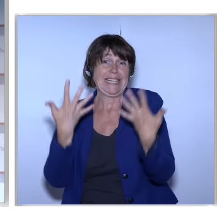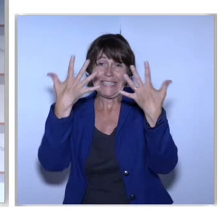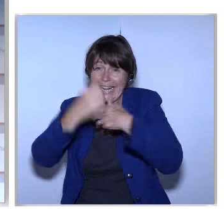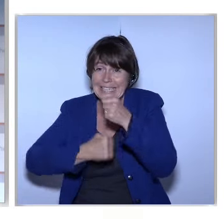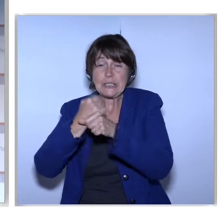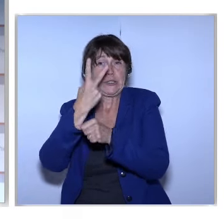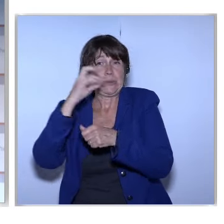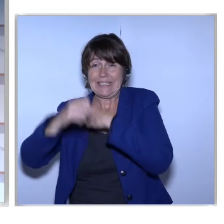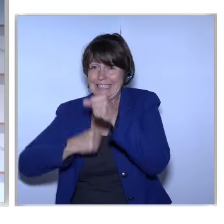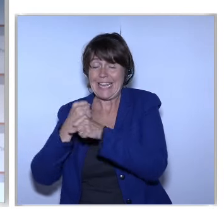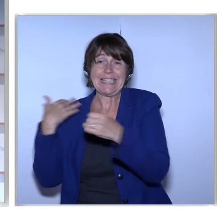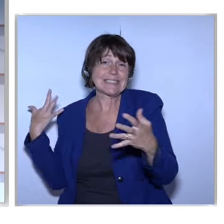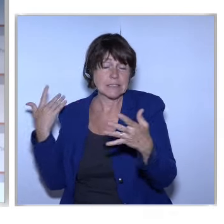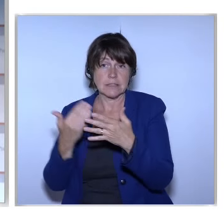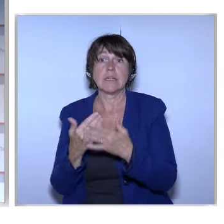However